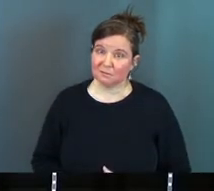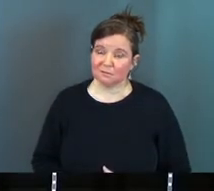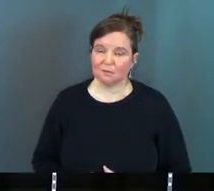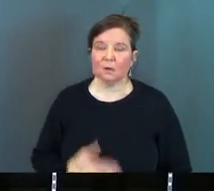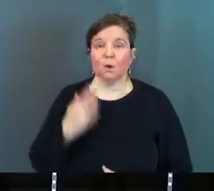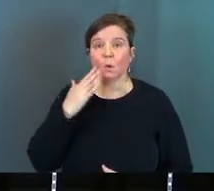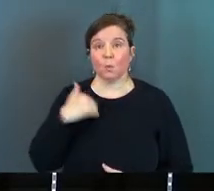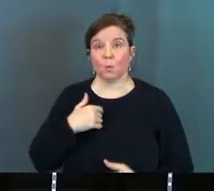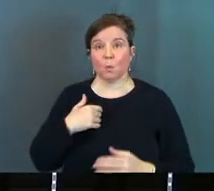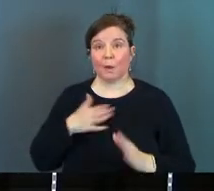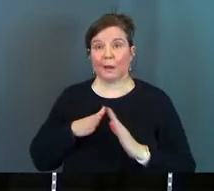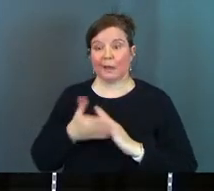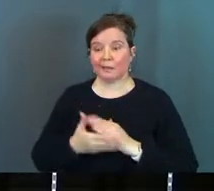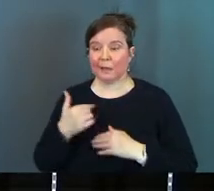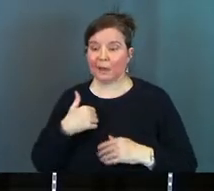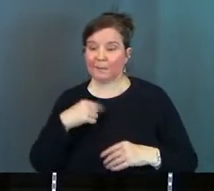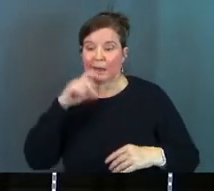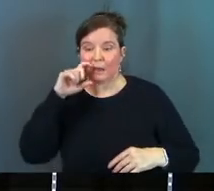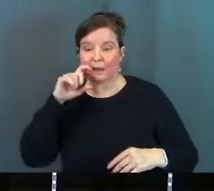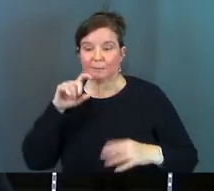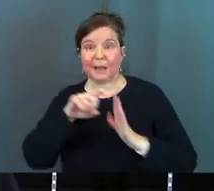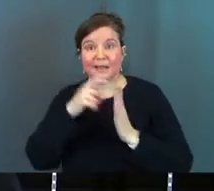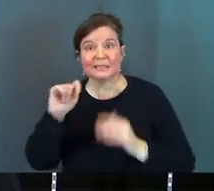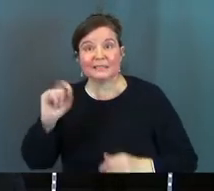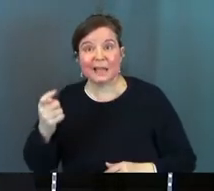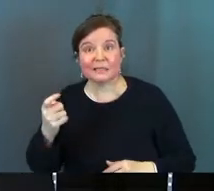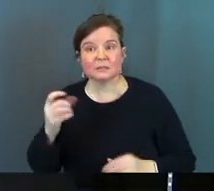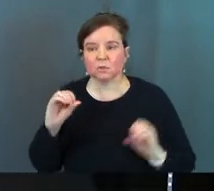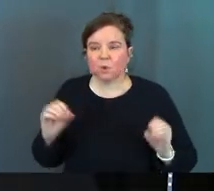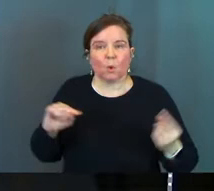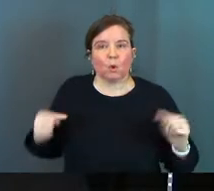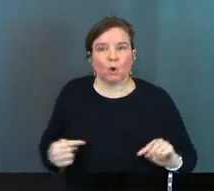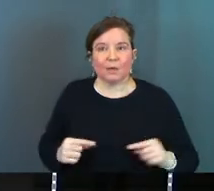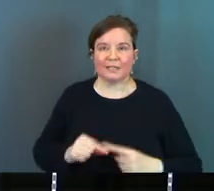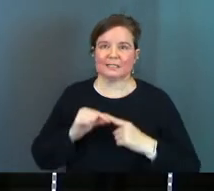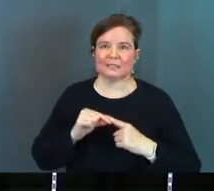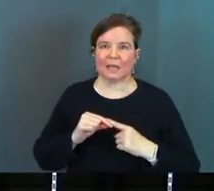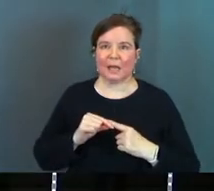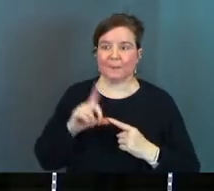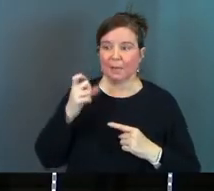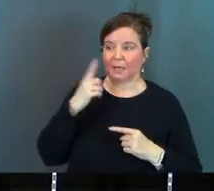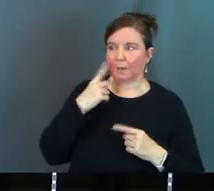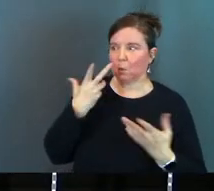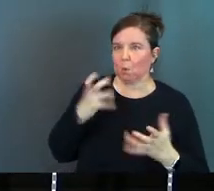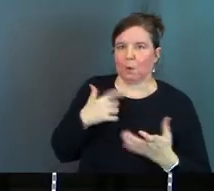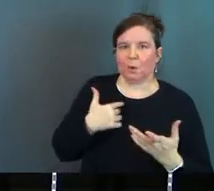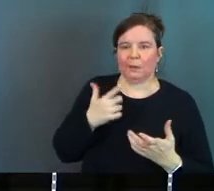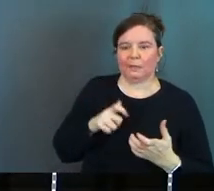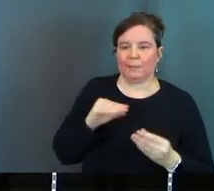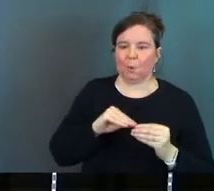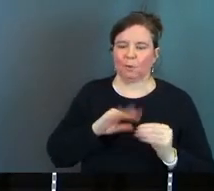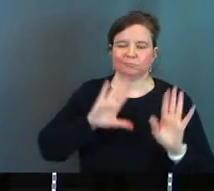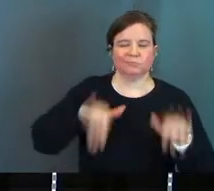You know, when I cheated on my taxes, nobody got hurt by that except a greedy government who did not need a little bit more money from me.